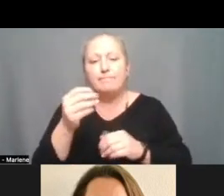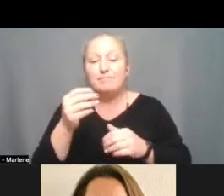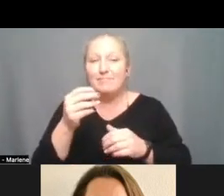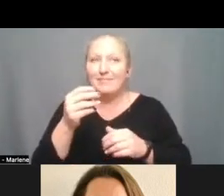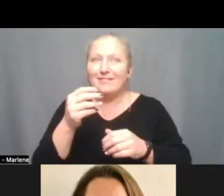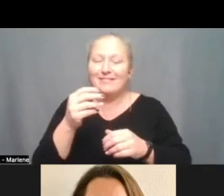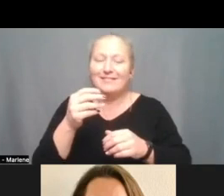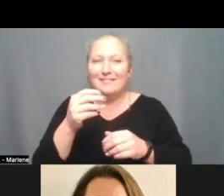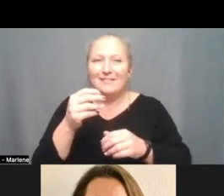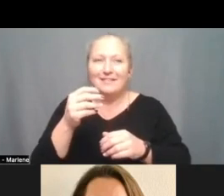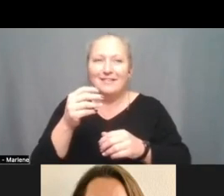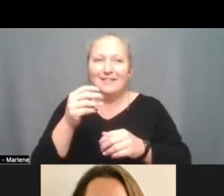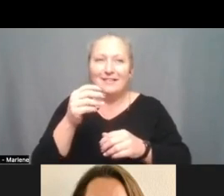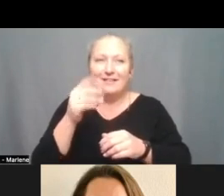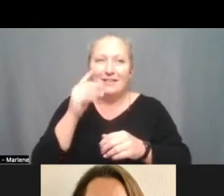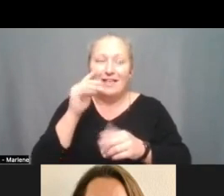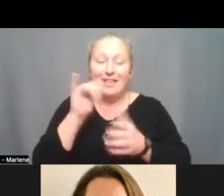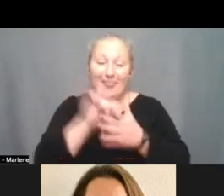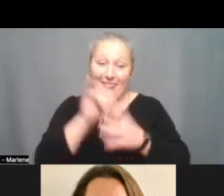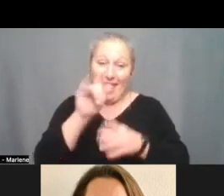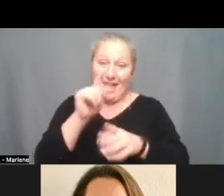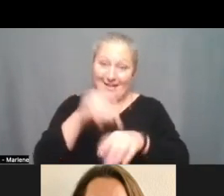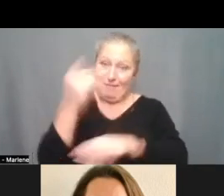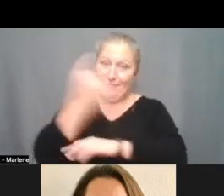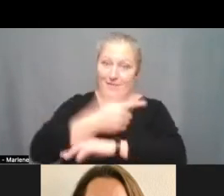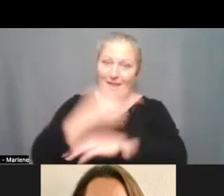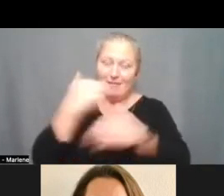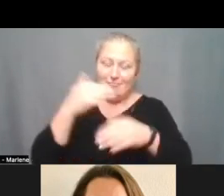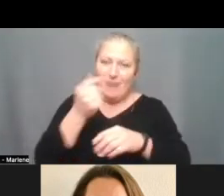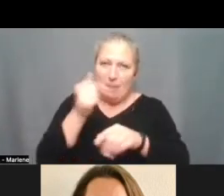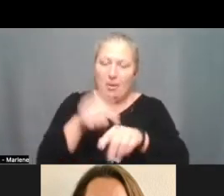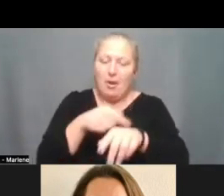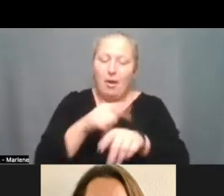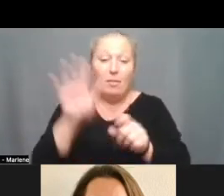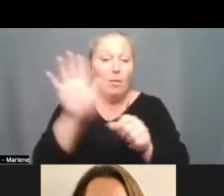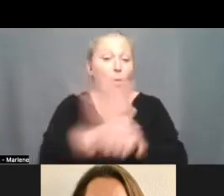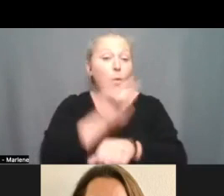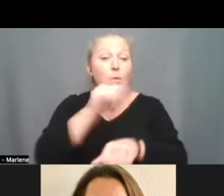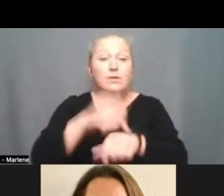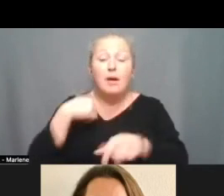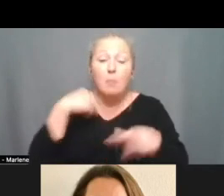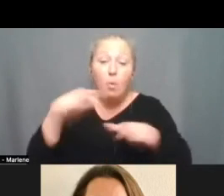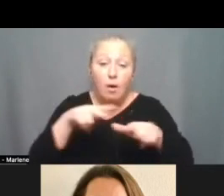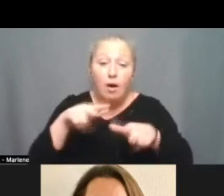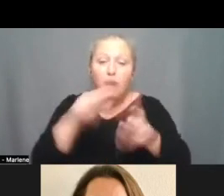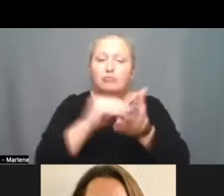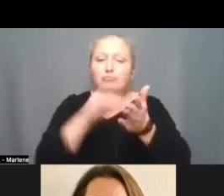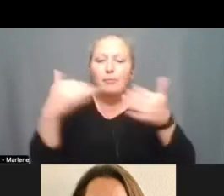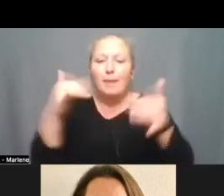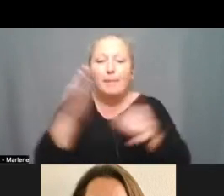for you know for that time of day. And the entire time we walked our students were actually playing music that